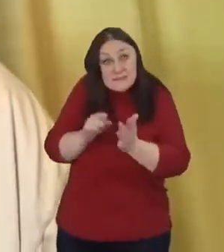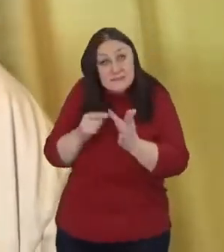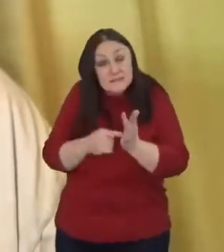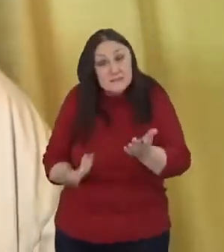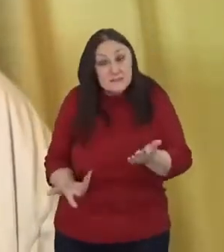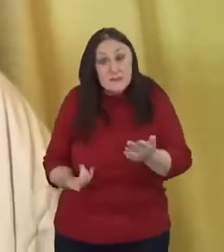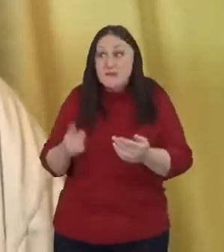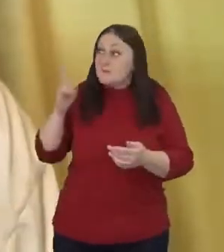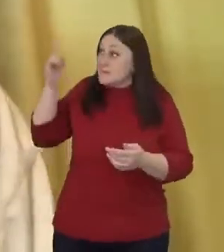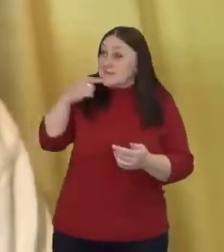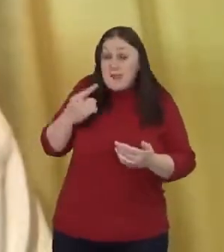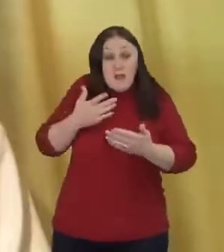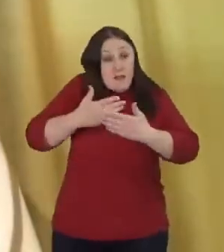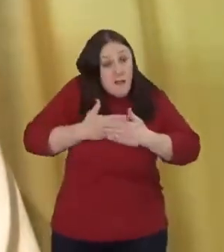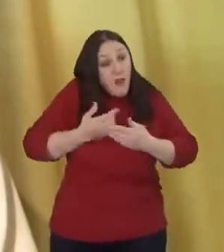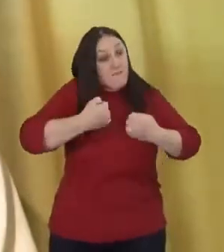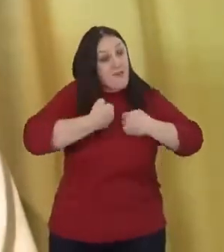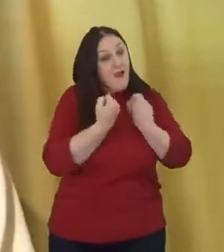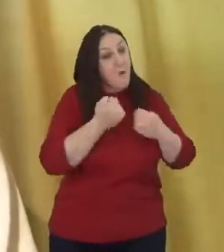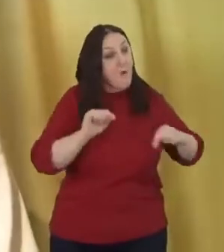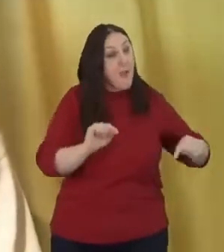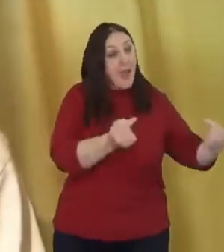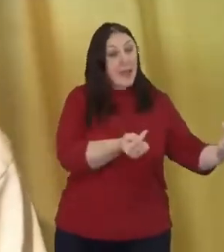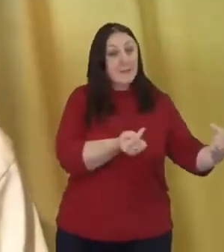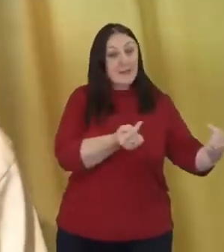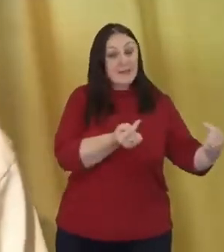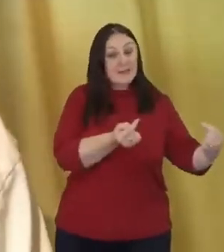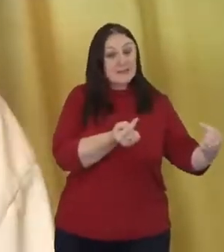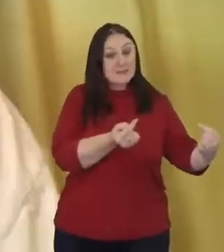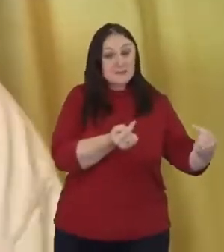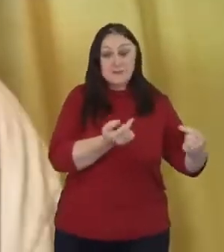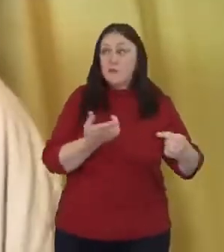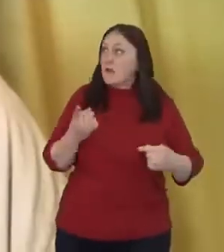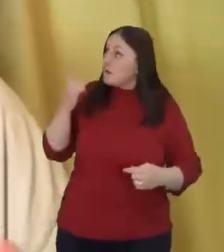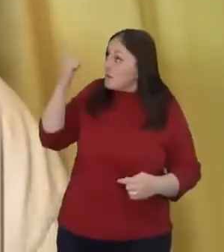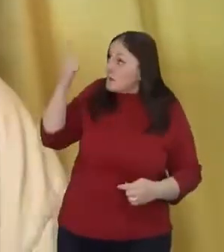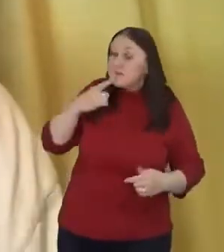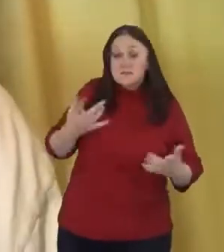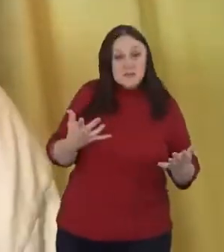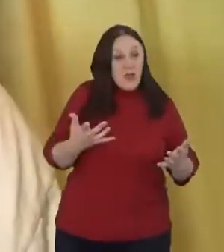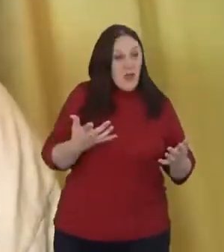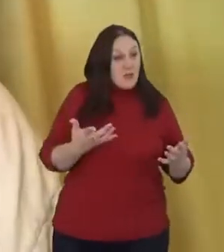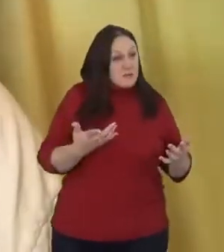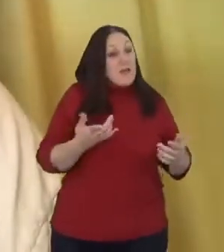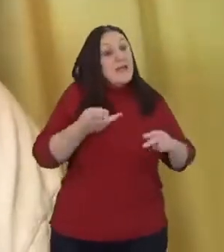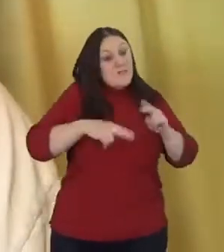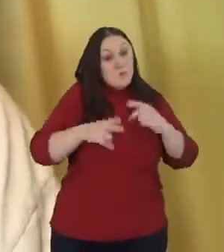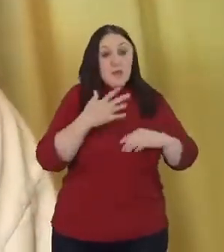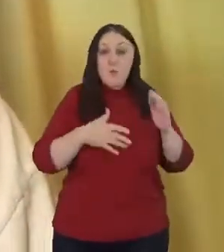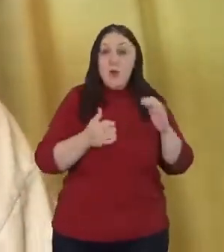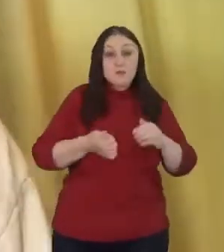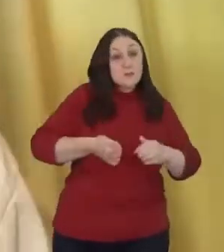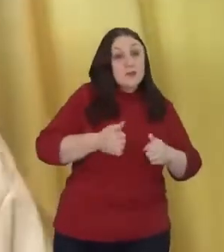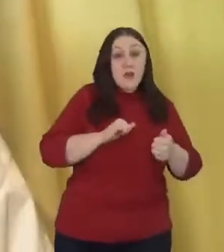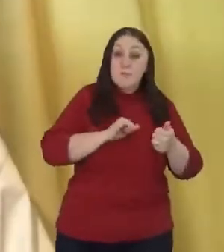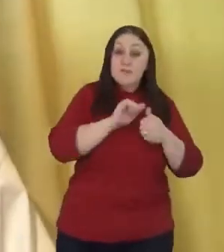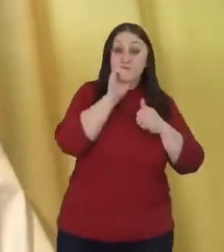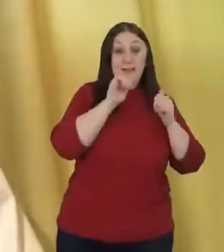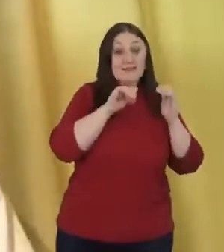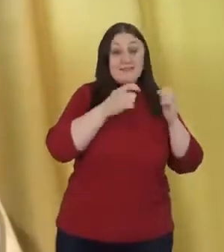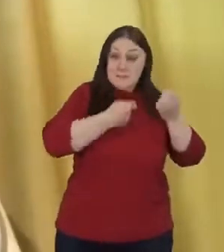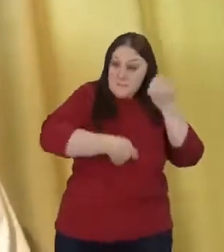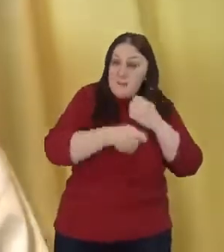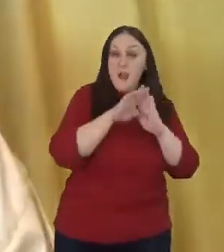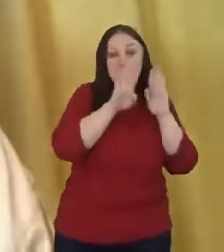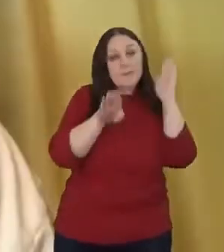that we, if we want to be the greatest, we should become the least because the last will be first and the first will be last. And I, you know, this